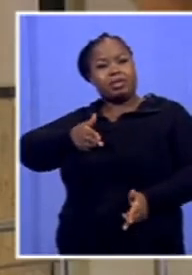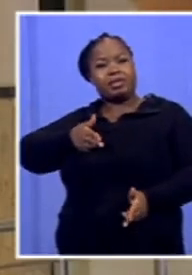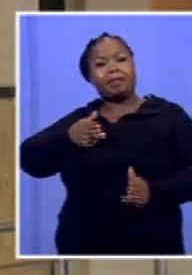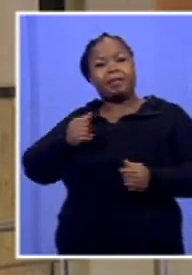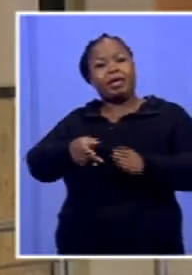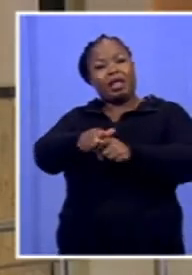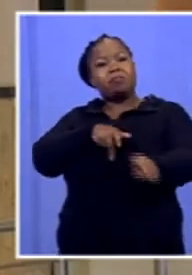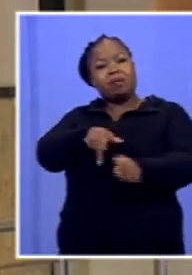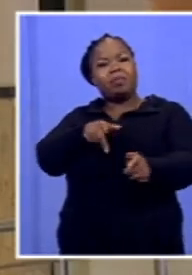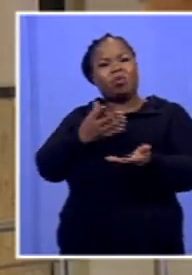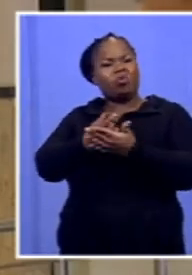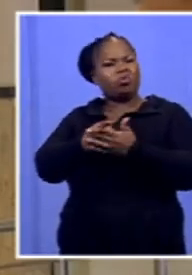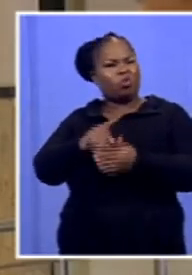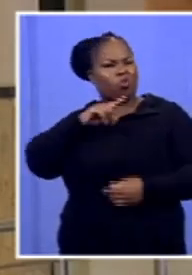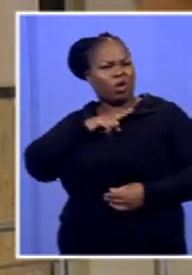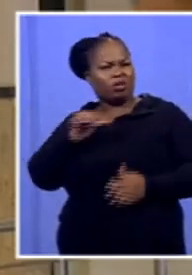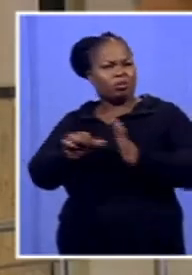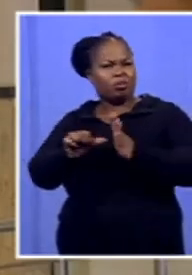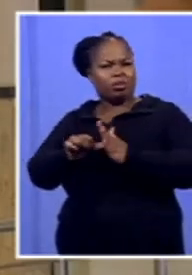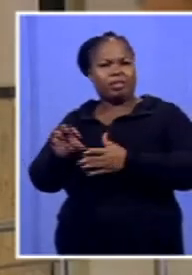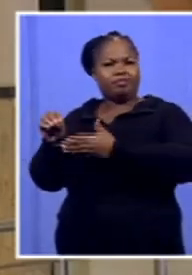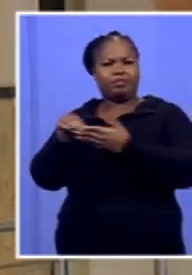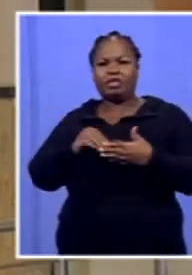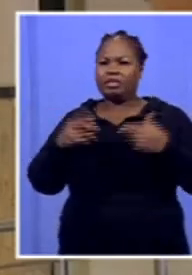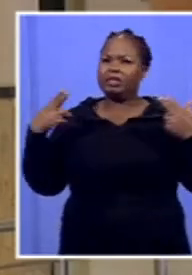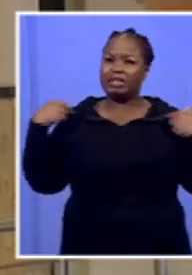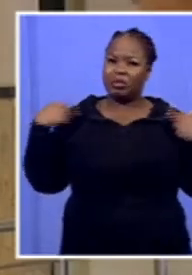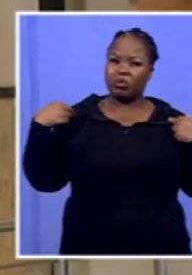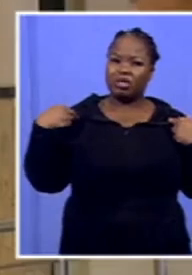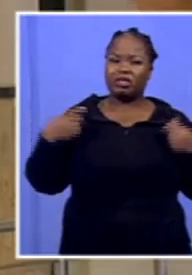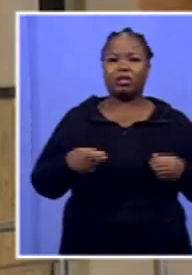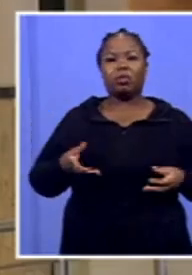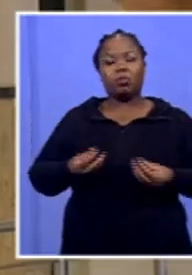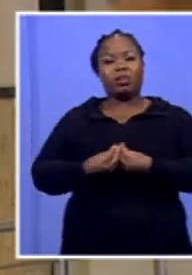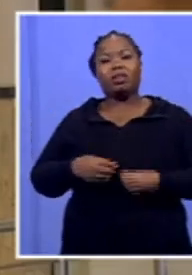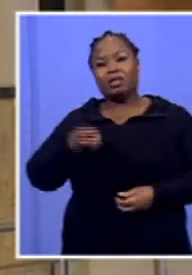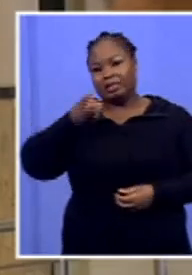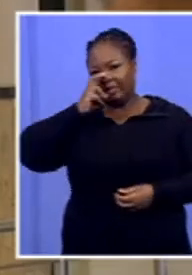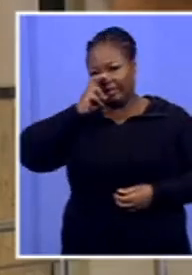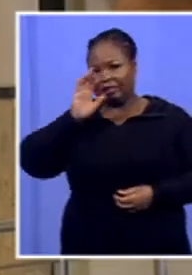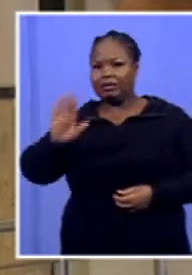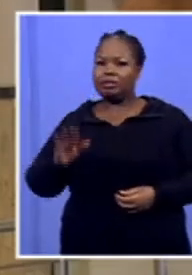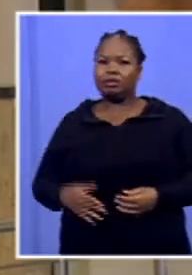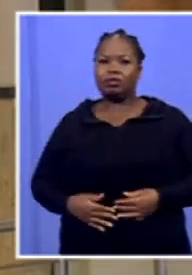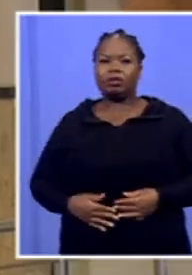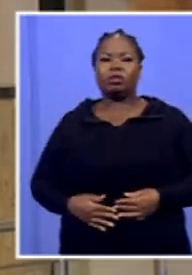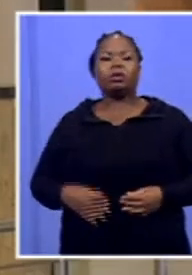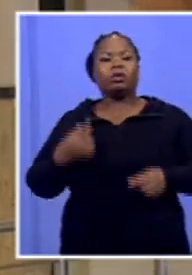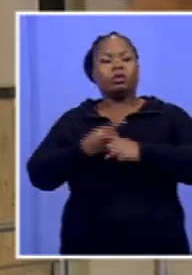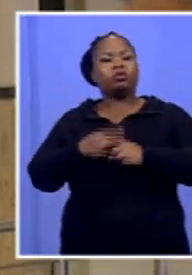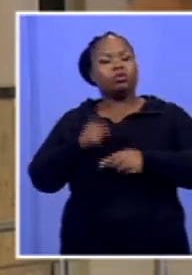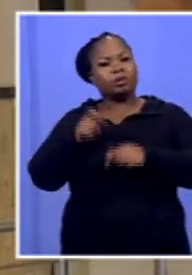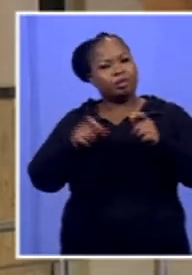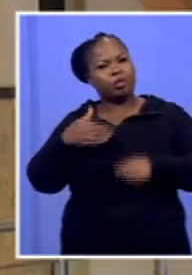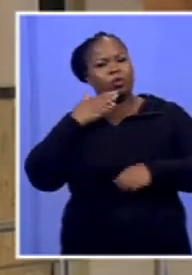with them. Why was it important to bring security guards with such a heavy-handedness on these people that